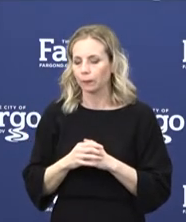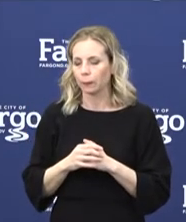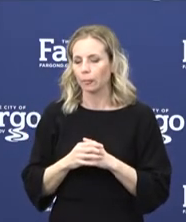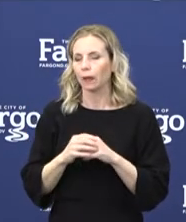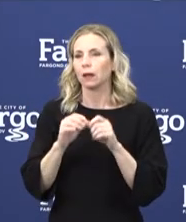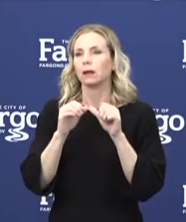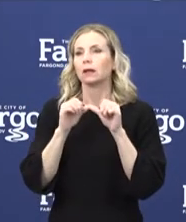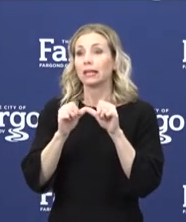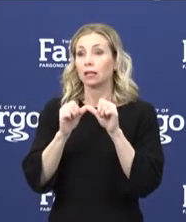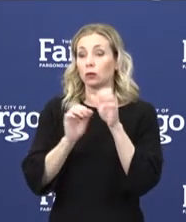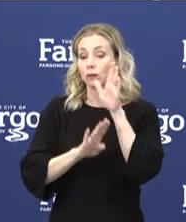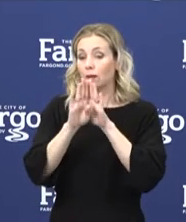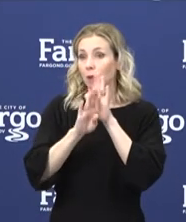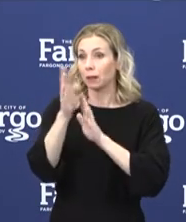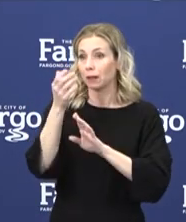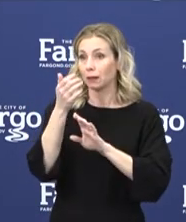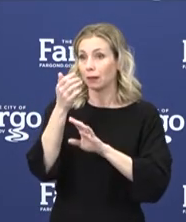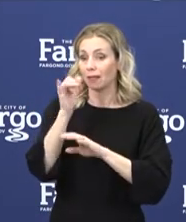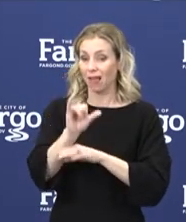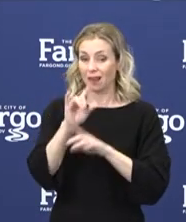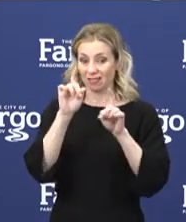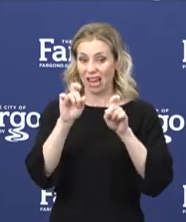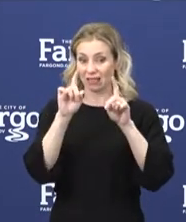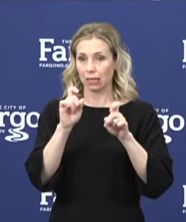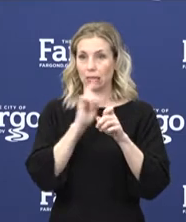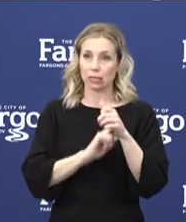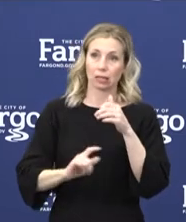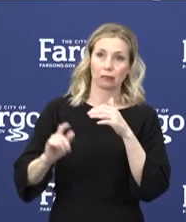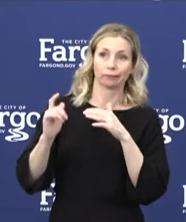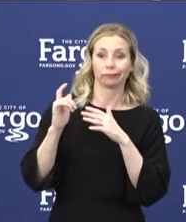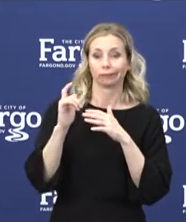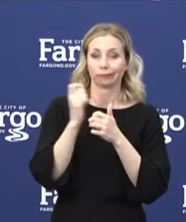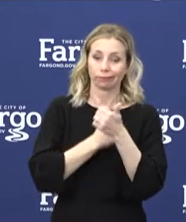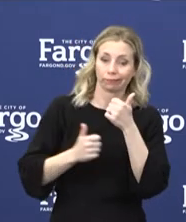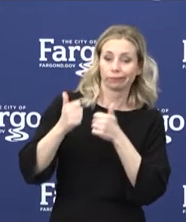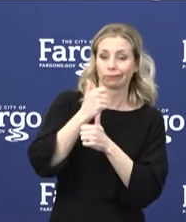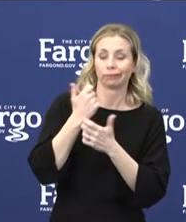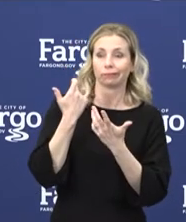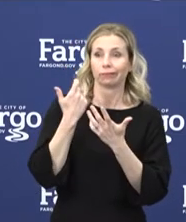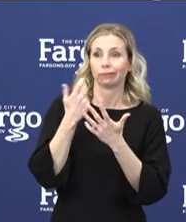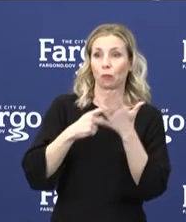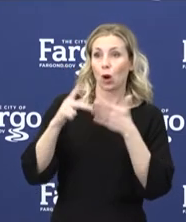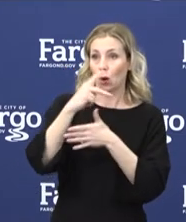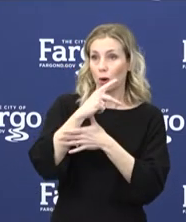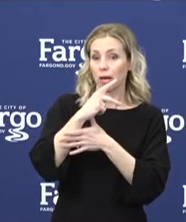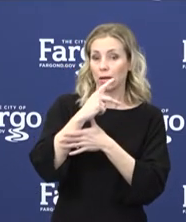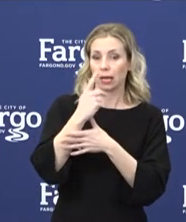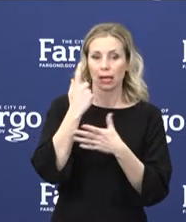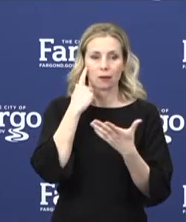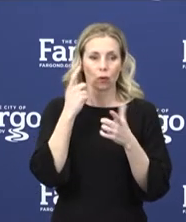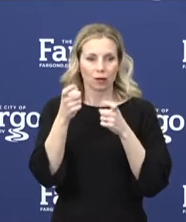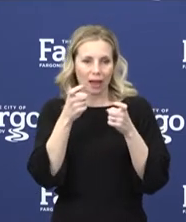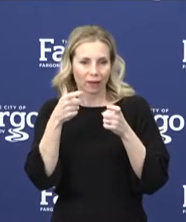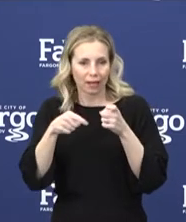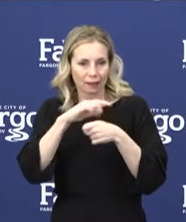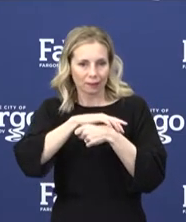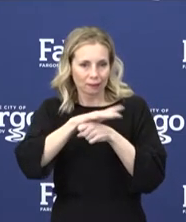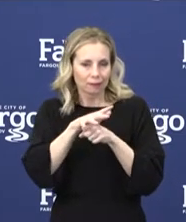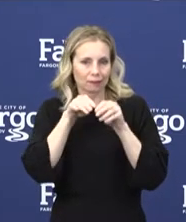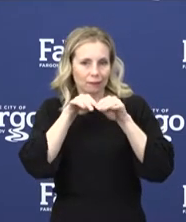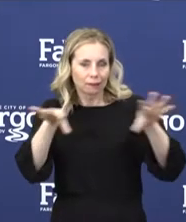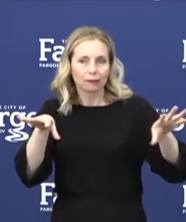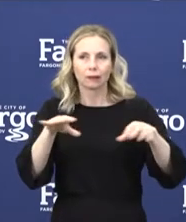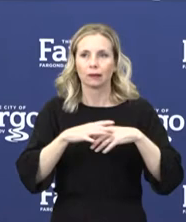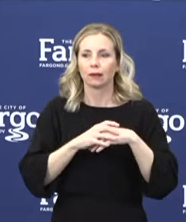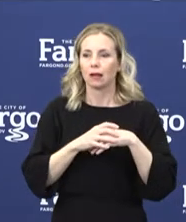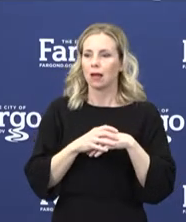COVID-19 testing is a top priority for us navigating this pandemic. And for the last few weeks, our lab teams